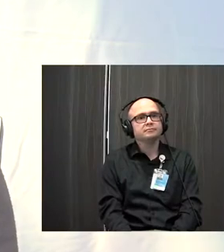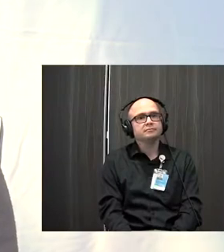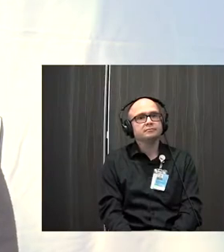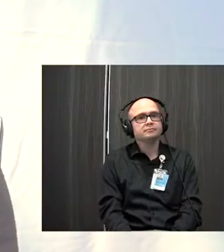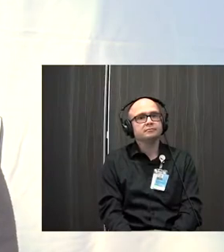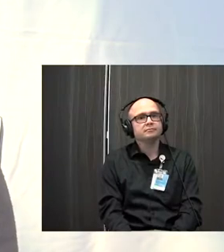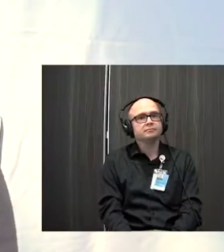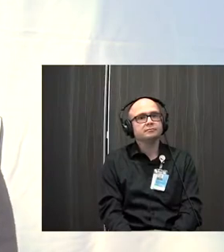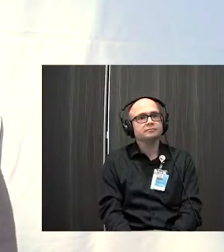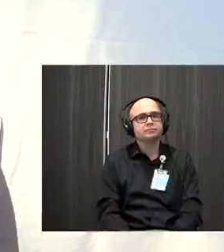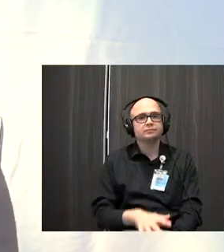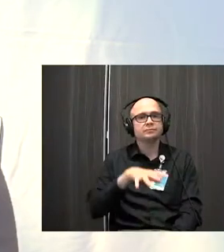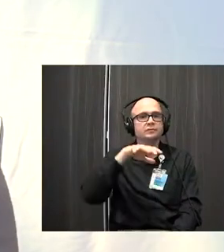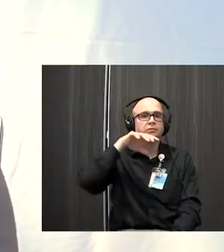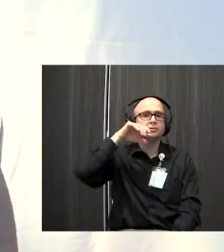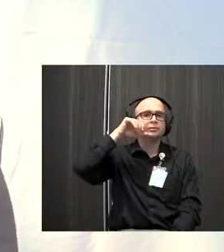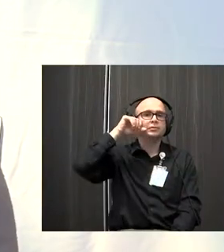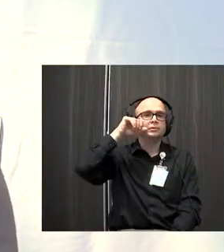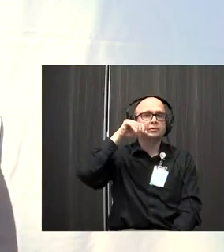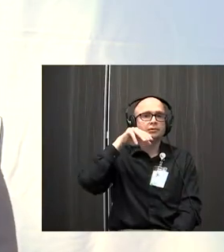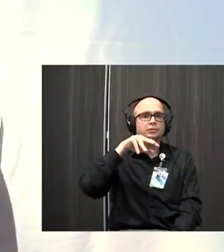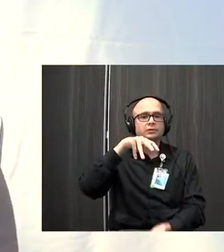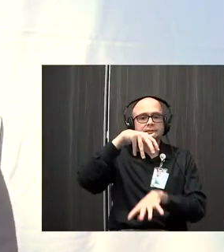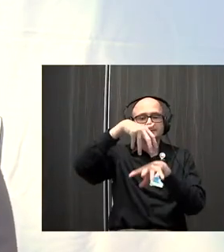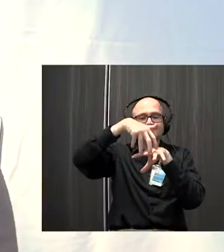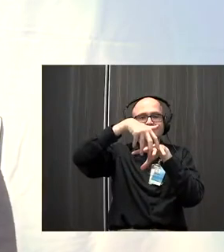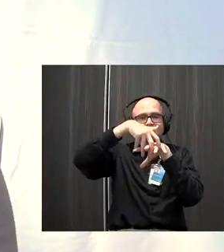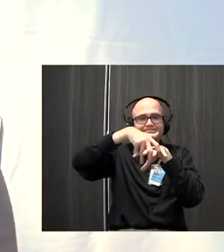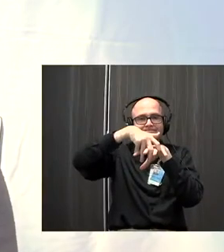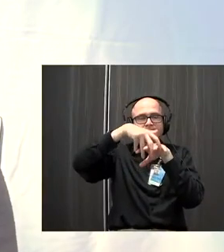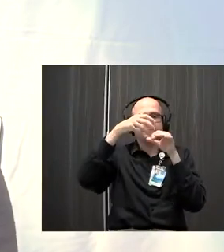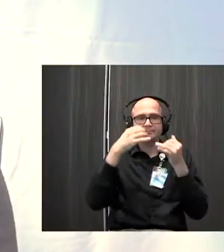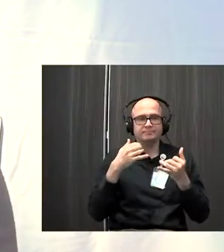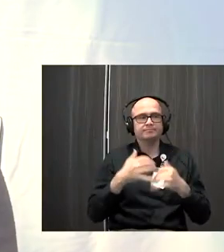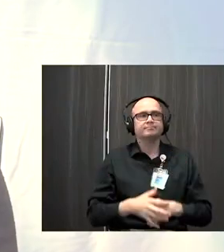Use your breath to anchor yourself in this present moment.